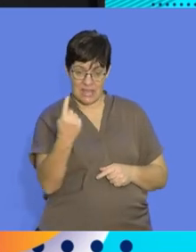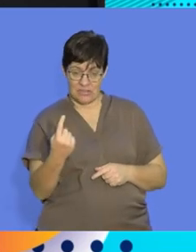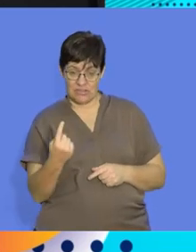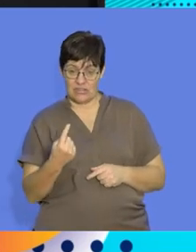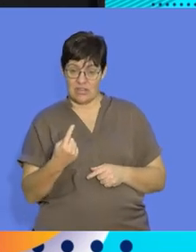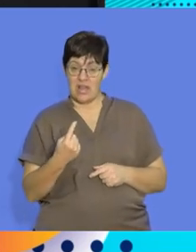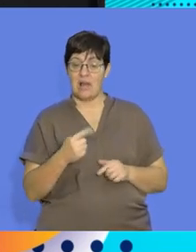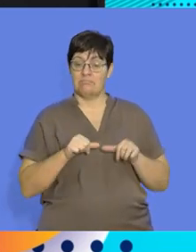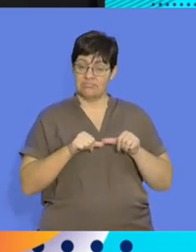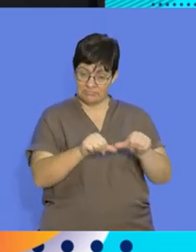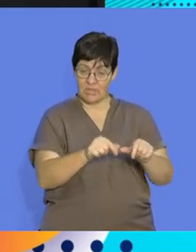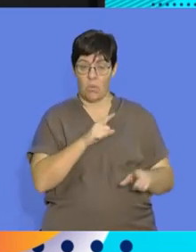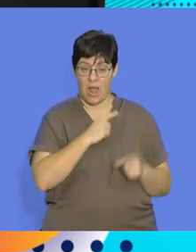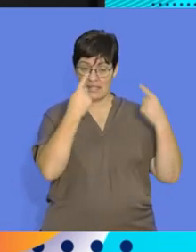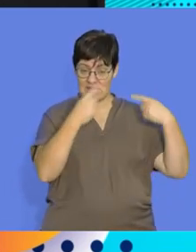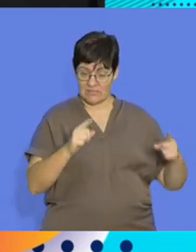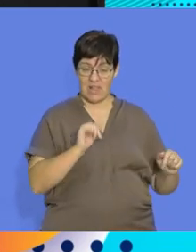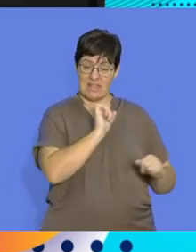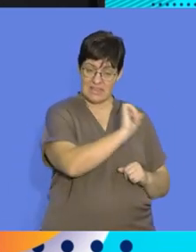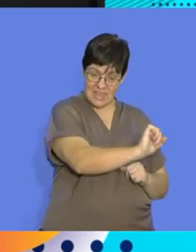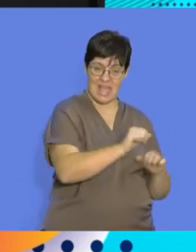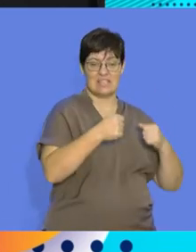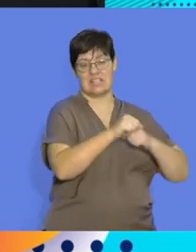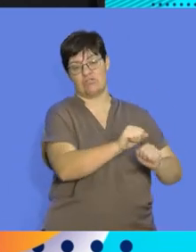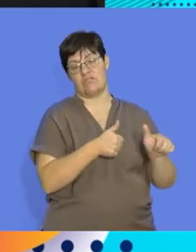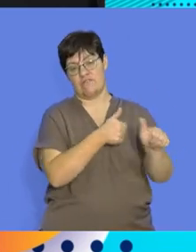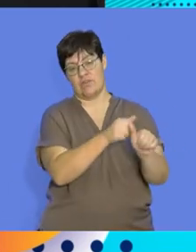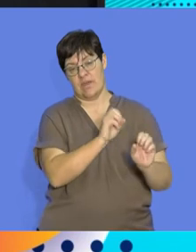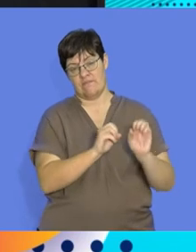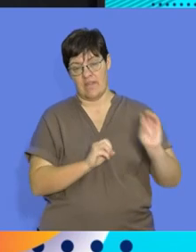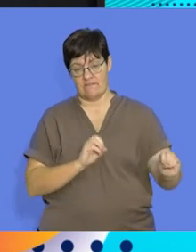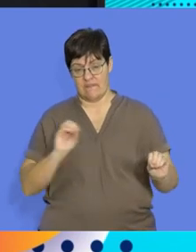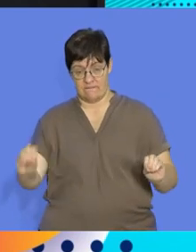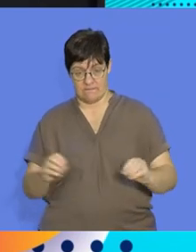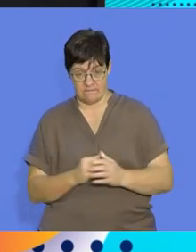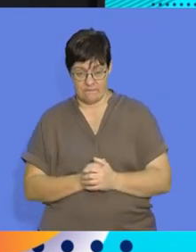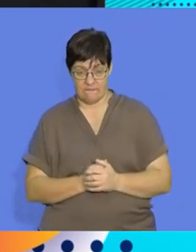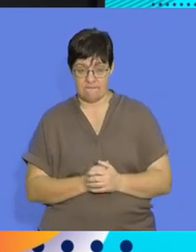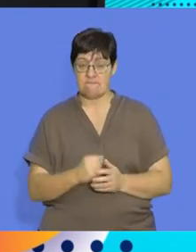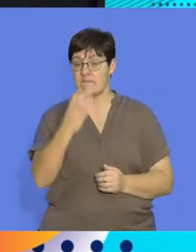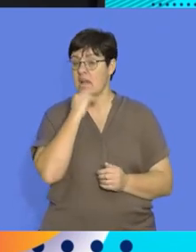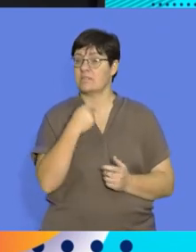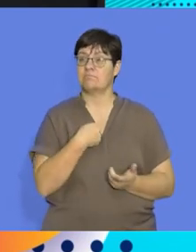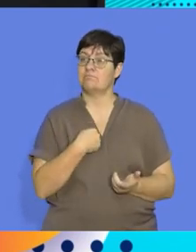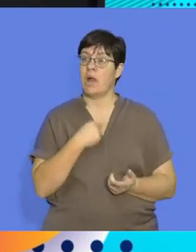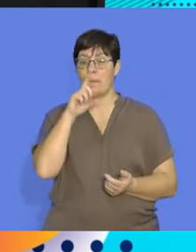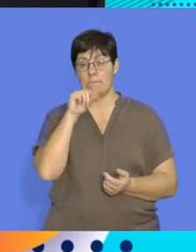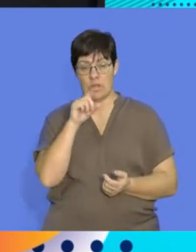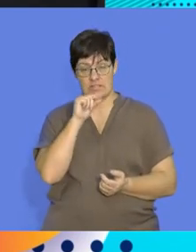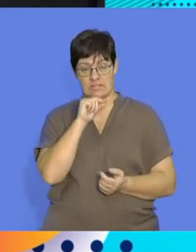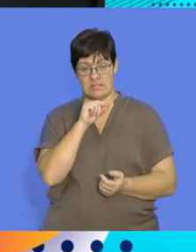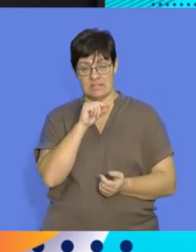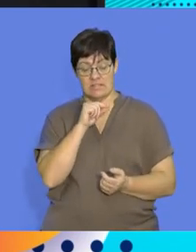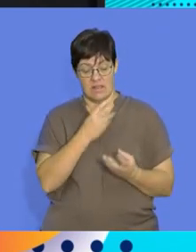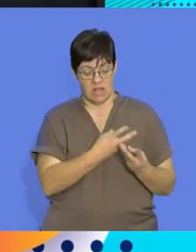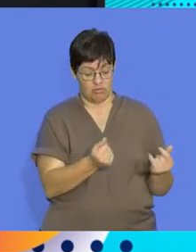exists today is successful because of their own unique reproductive strategies. So if you were to ask me, you know, would